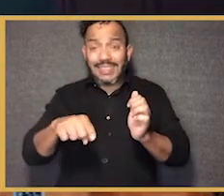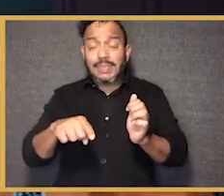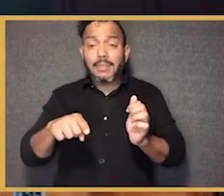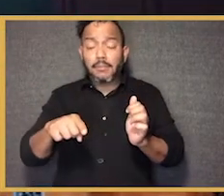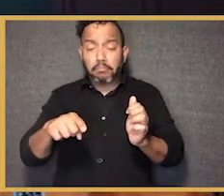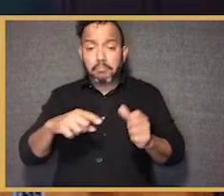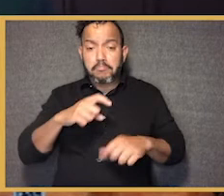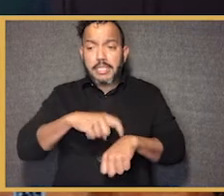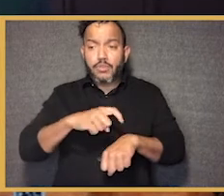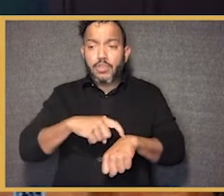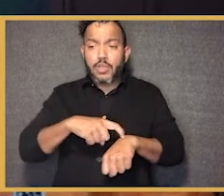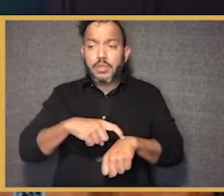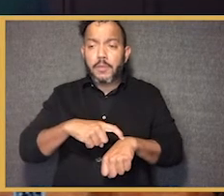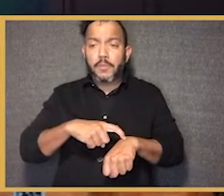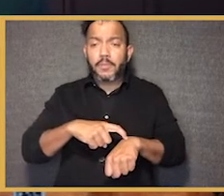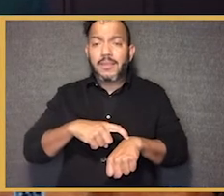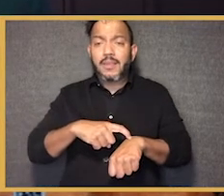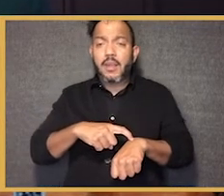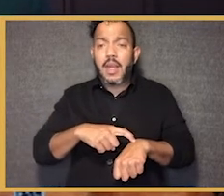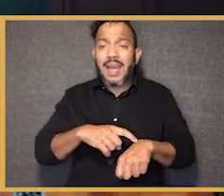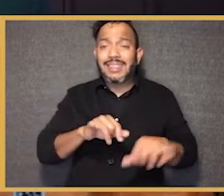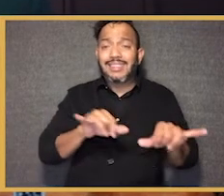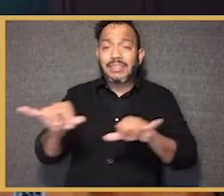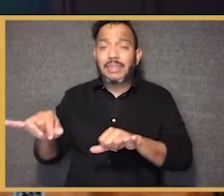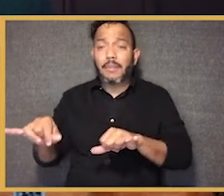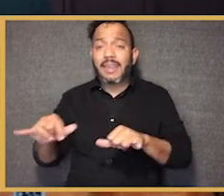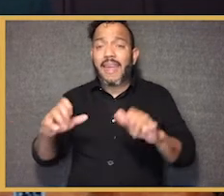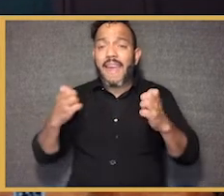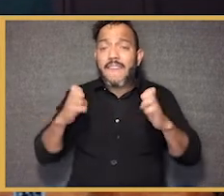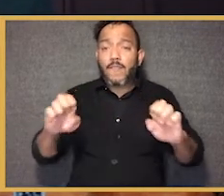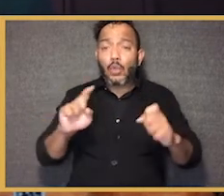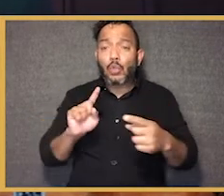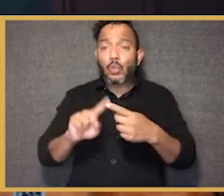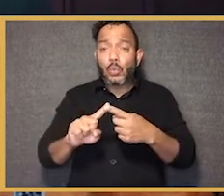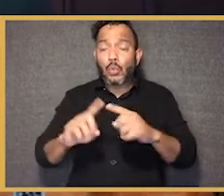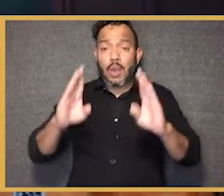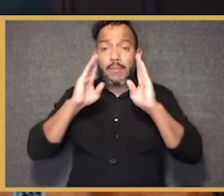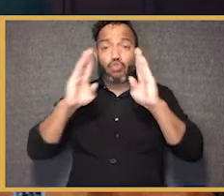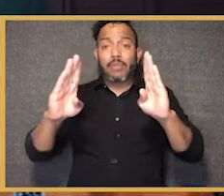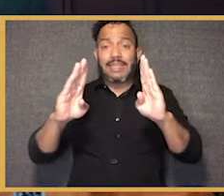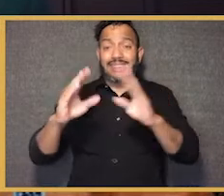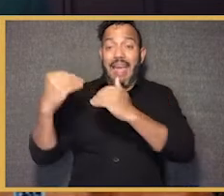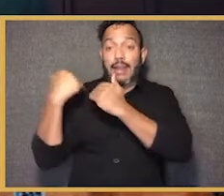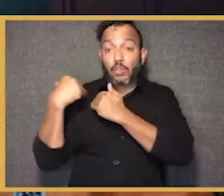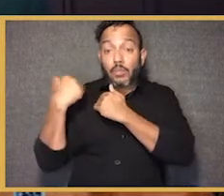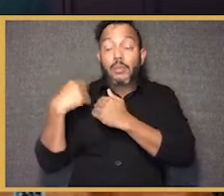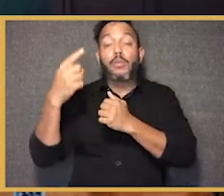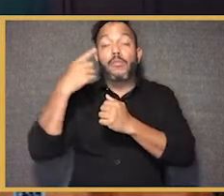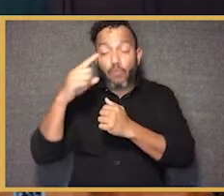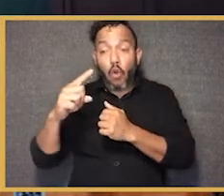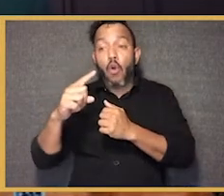to acknowledge about this period is that alongside these efforts to address